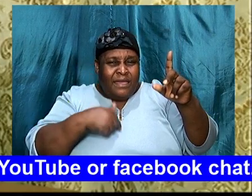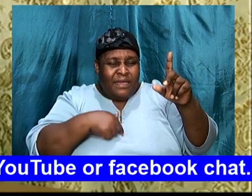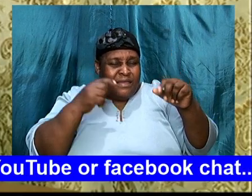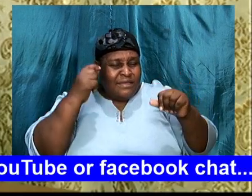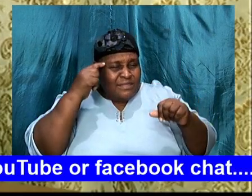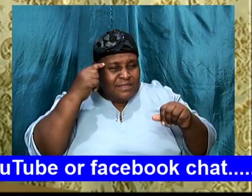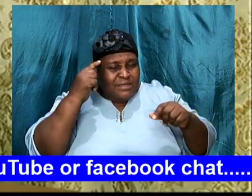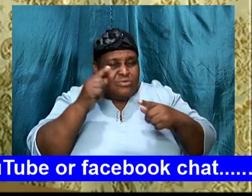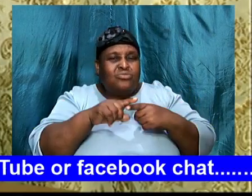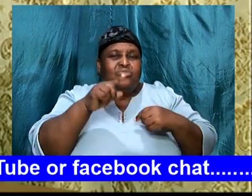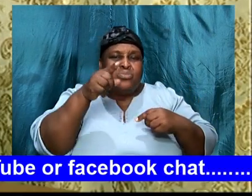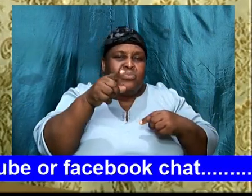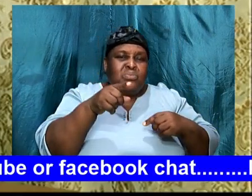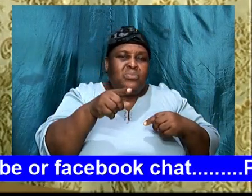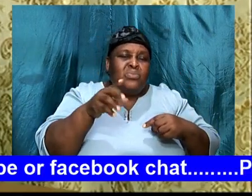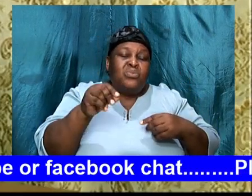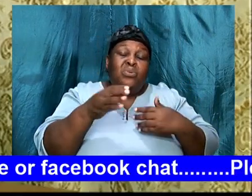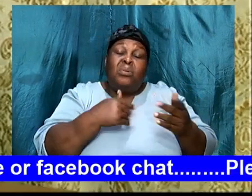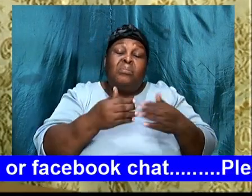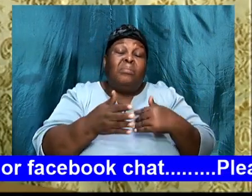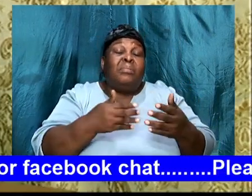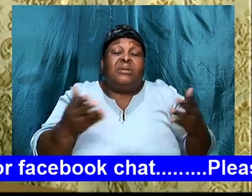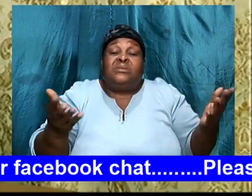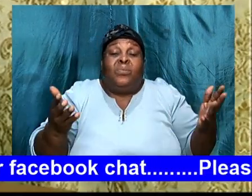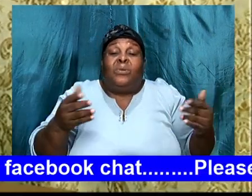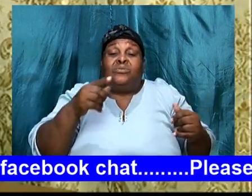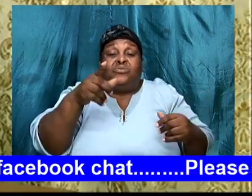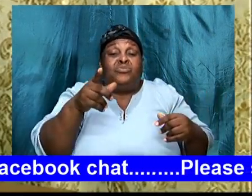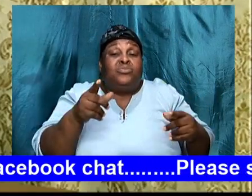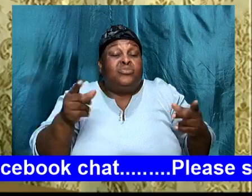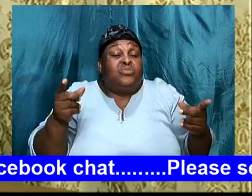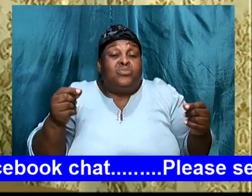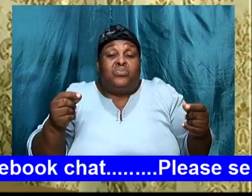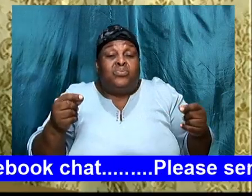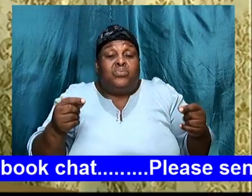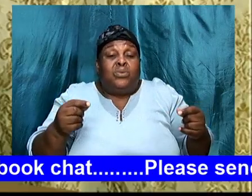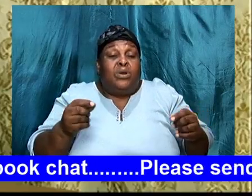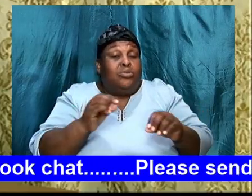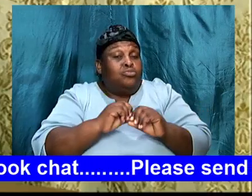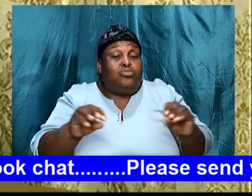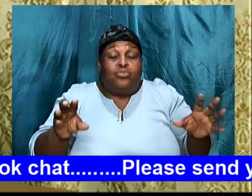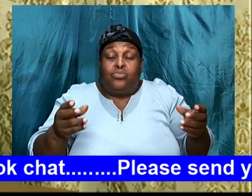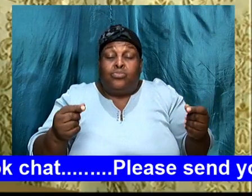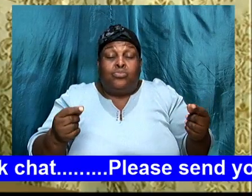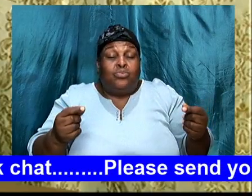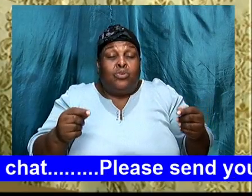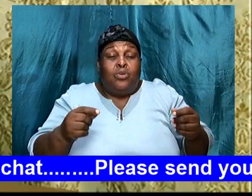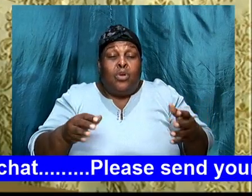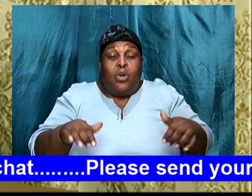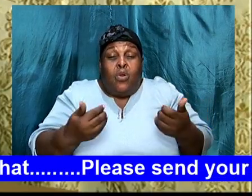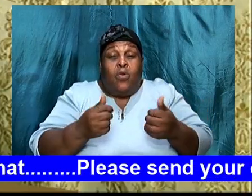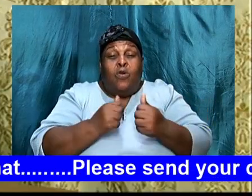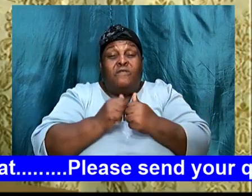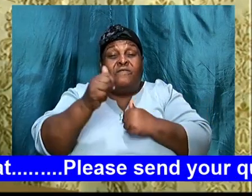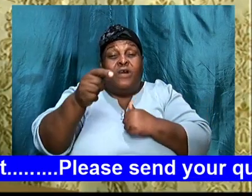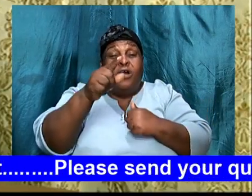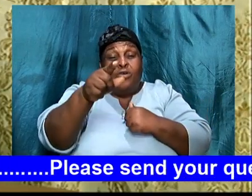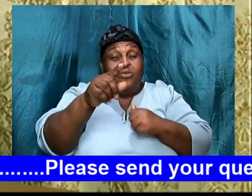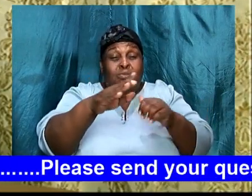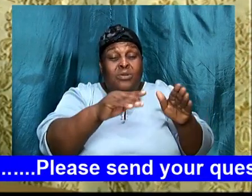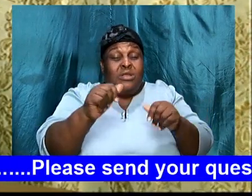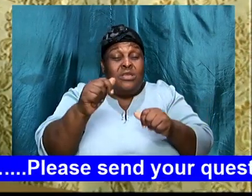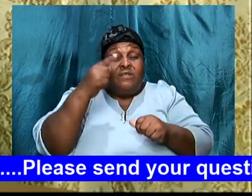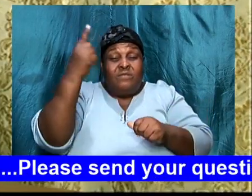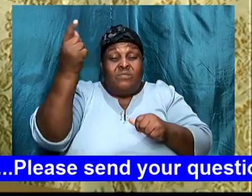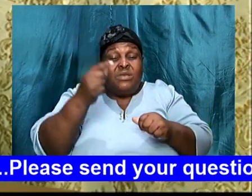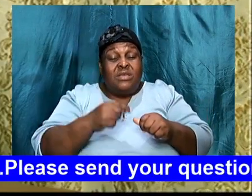what you don't do, how far you, deviate from, his will, how far you, deviate